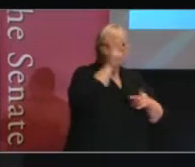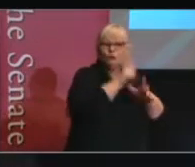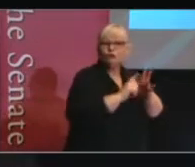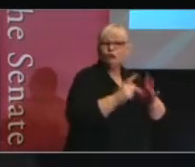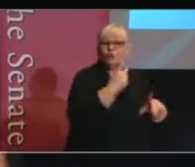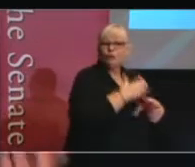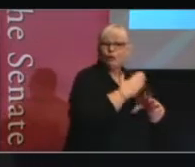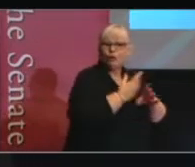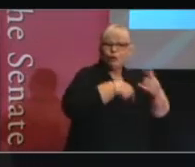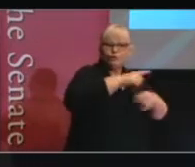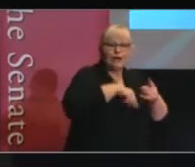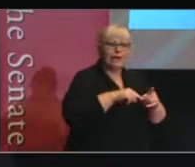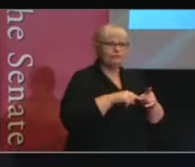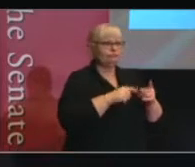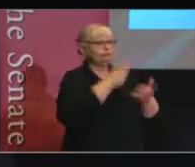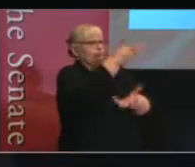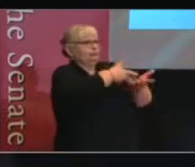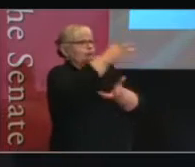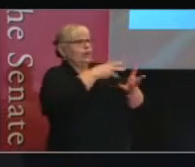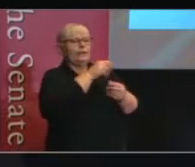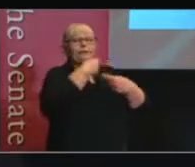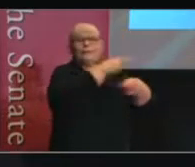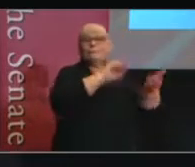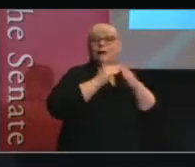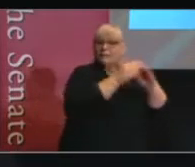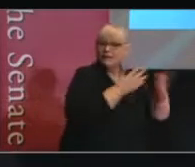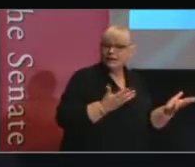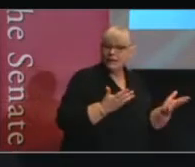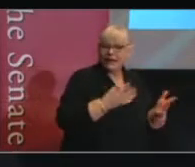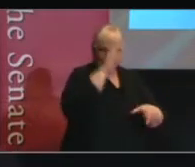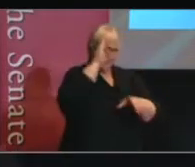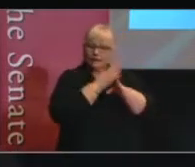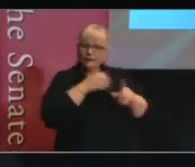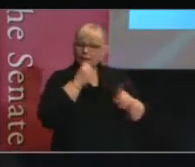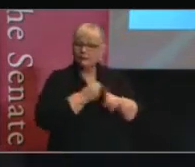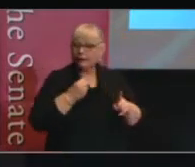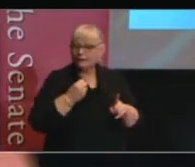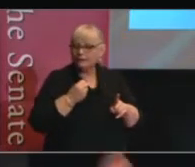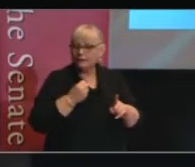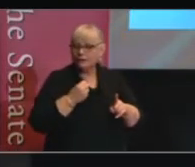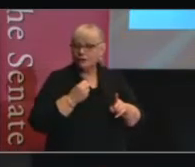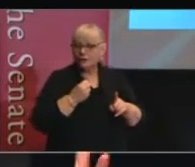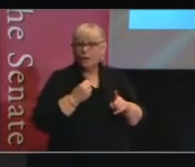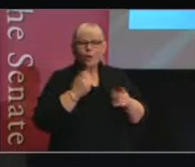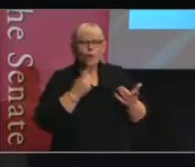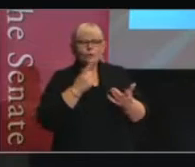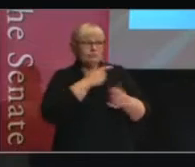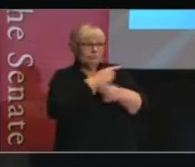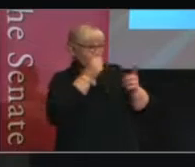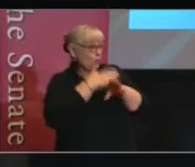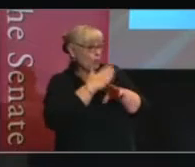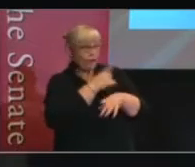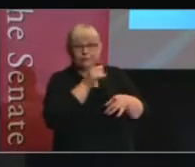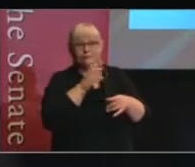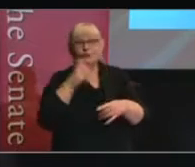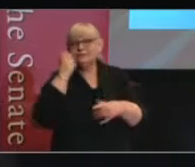around public discourse on the law and the hidden impact it might be having on the work of people like you in